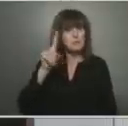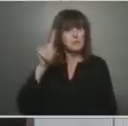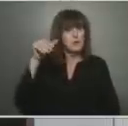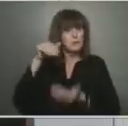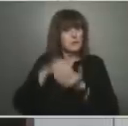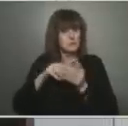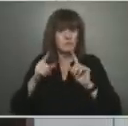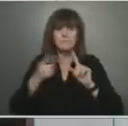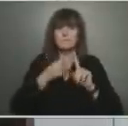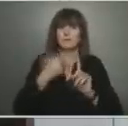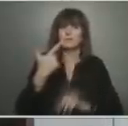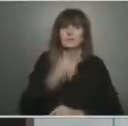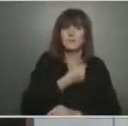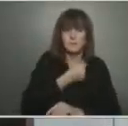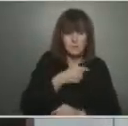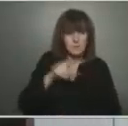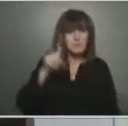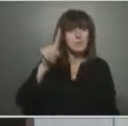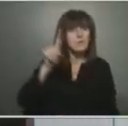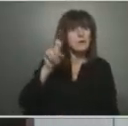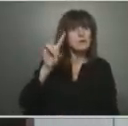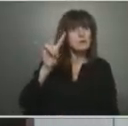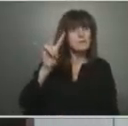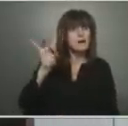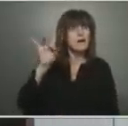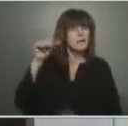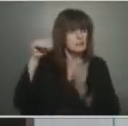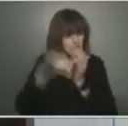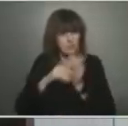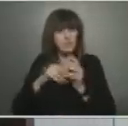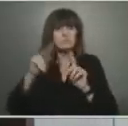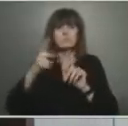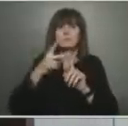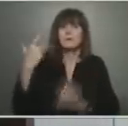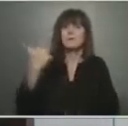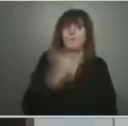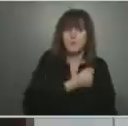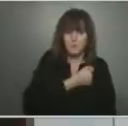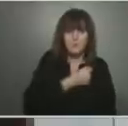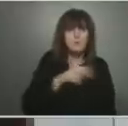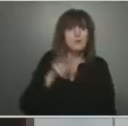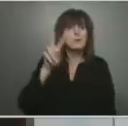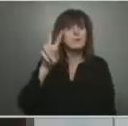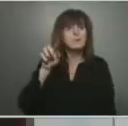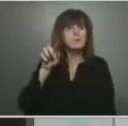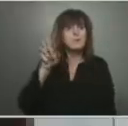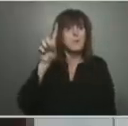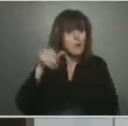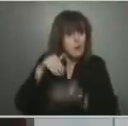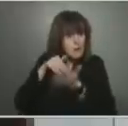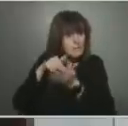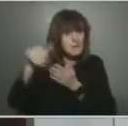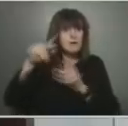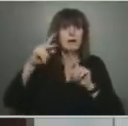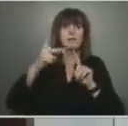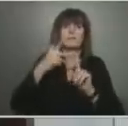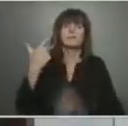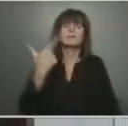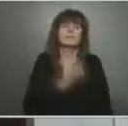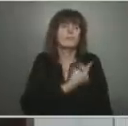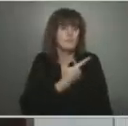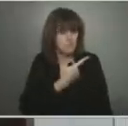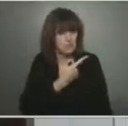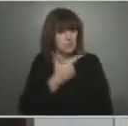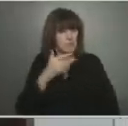doses, and over 2.1 million third doses. And with respect to the third doses, I want to acknowledge over